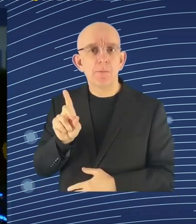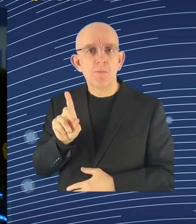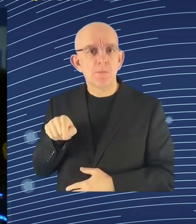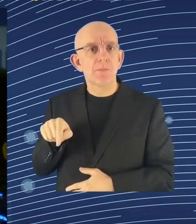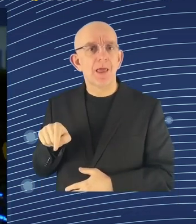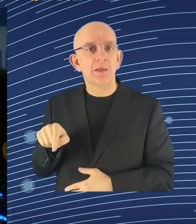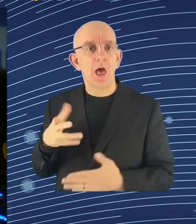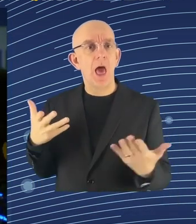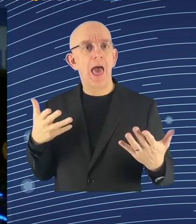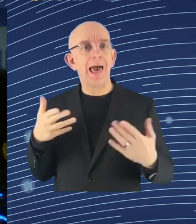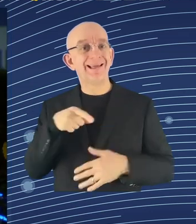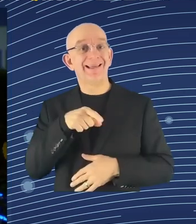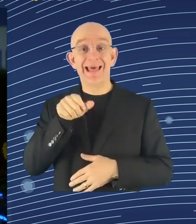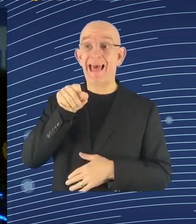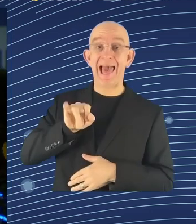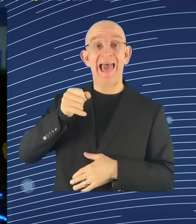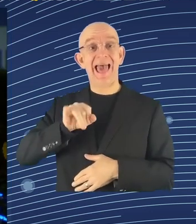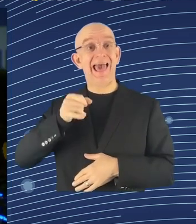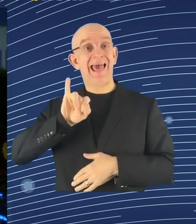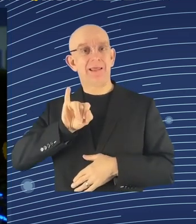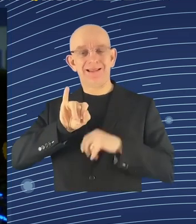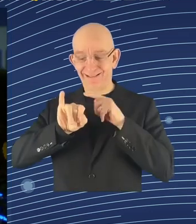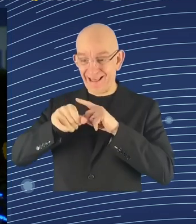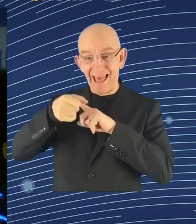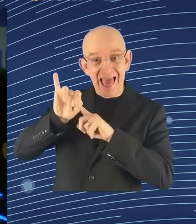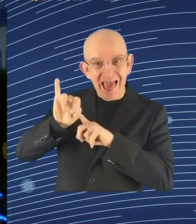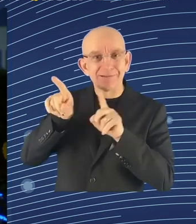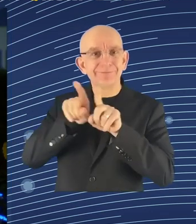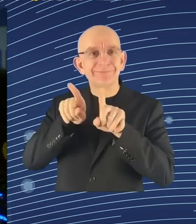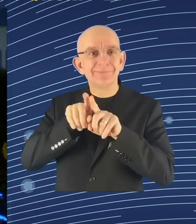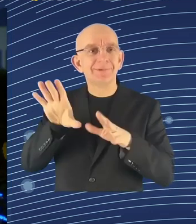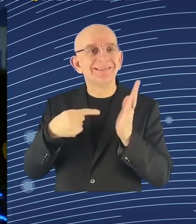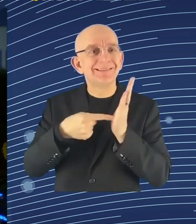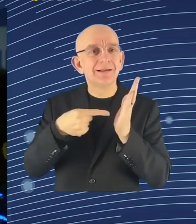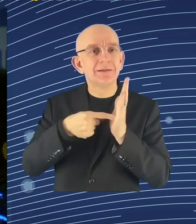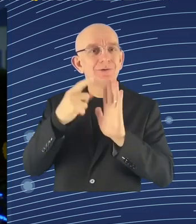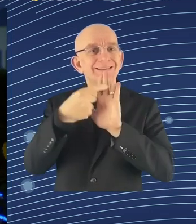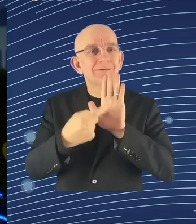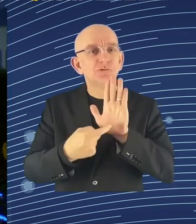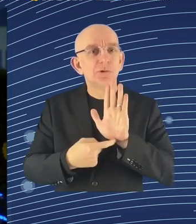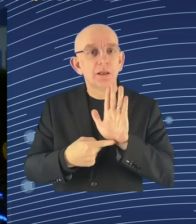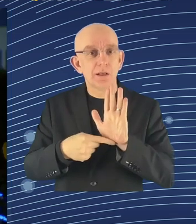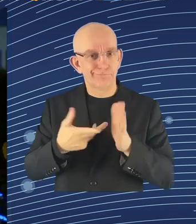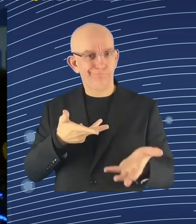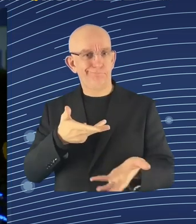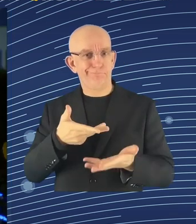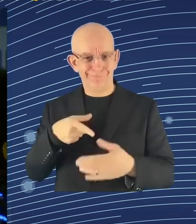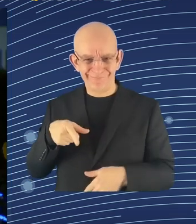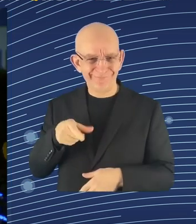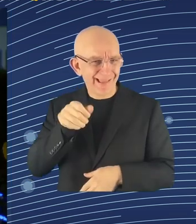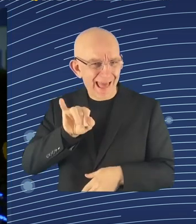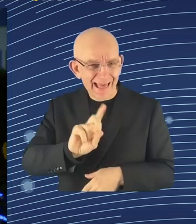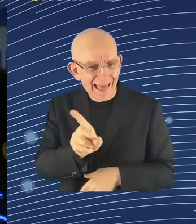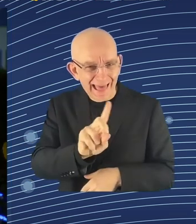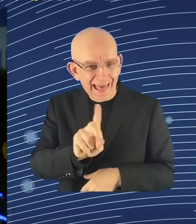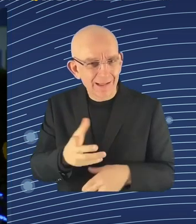Even in finance, when you have the fintech and all that, there's always talk about it. think at